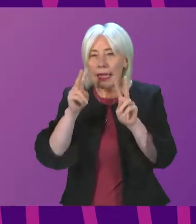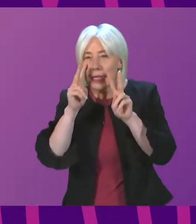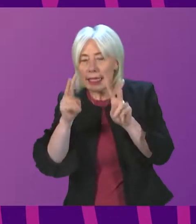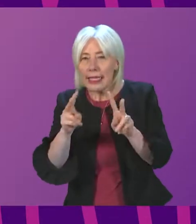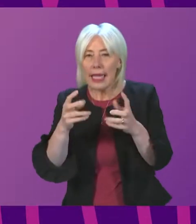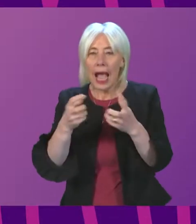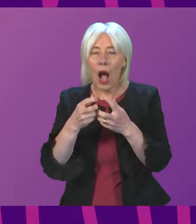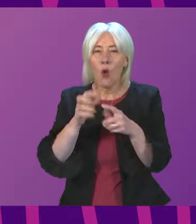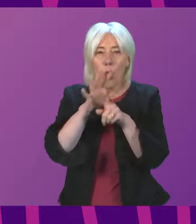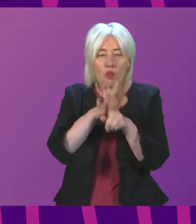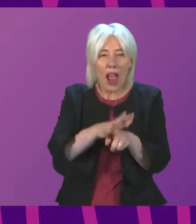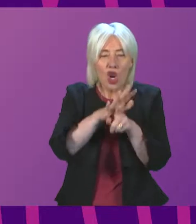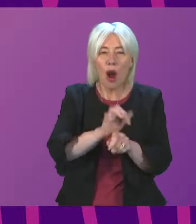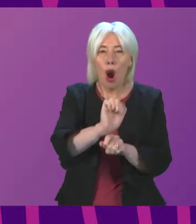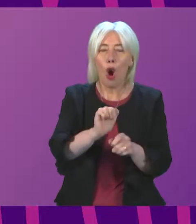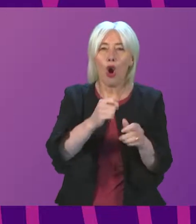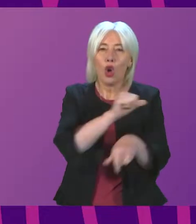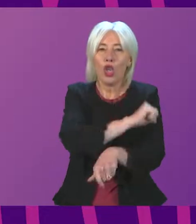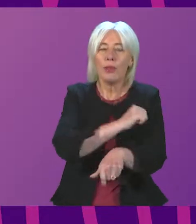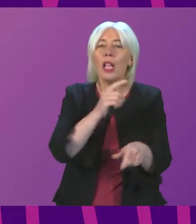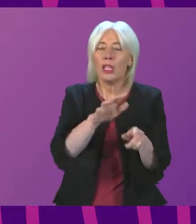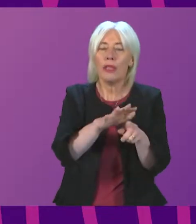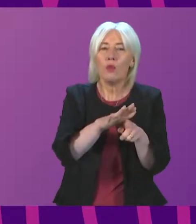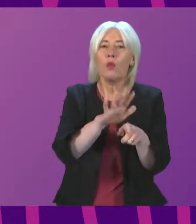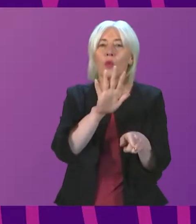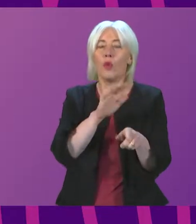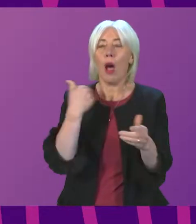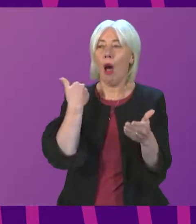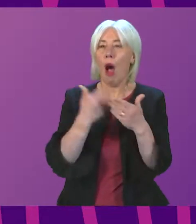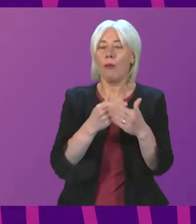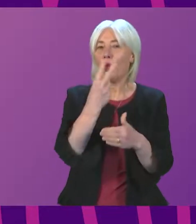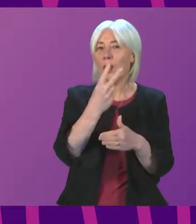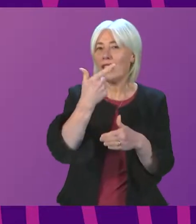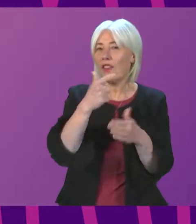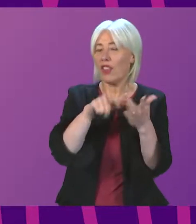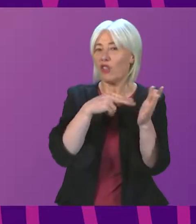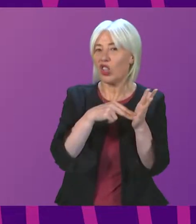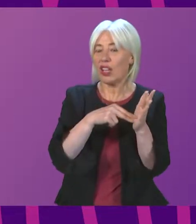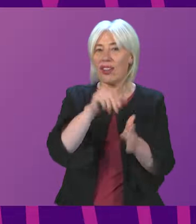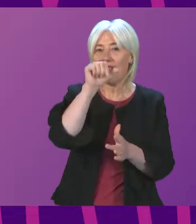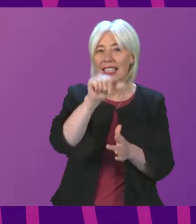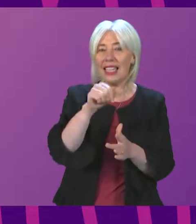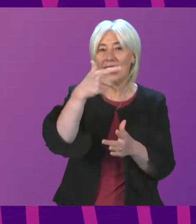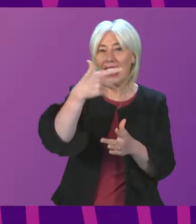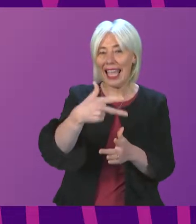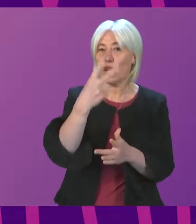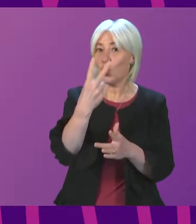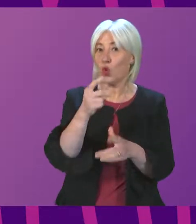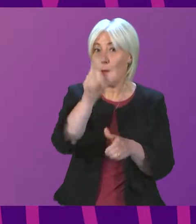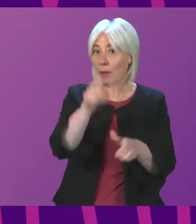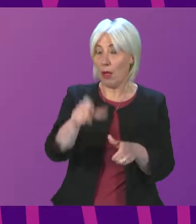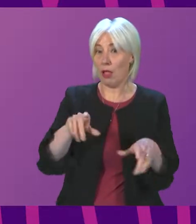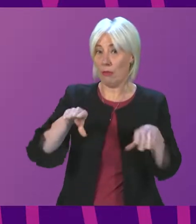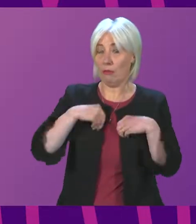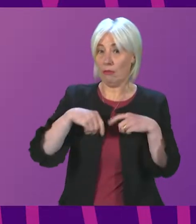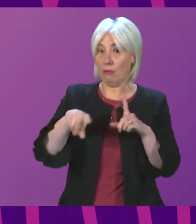the direct COVID pressure on our hospitals. In the week to 27th, January 682 patients with COVID were